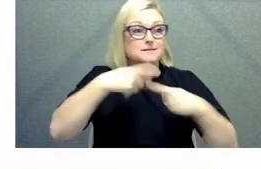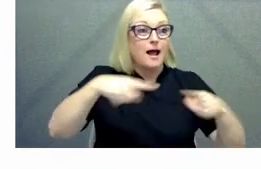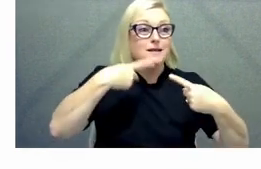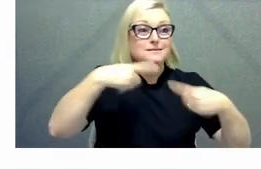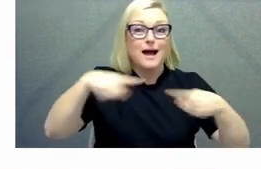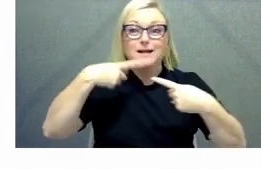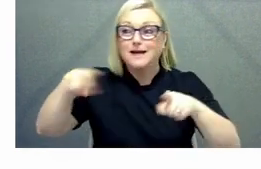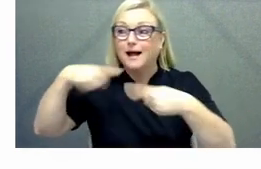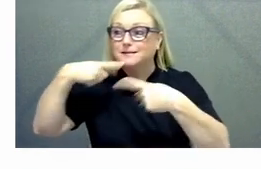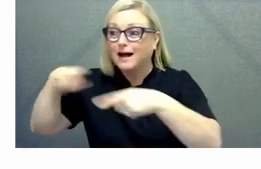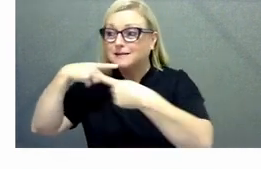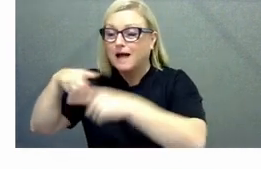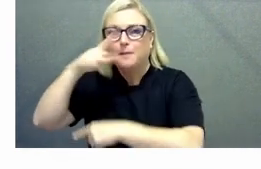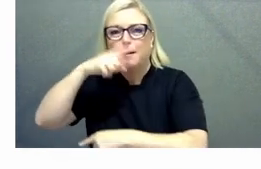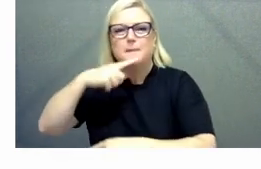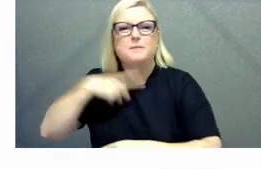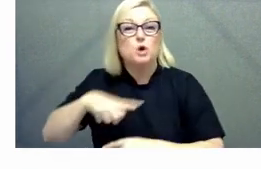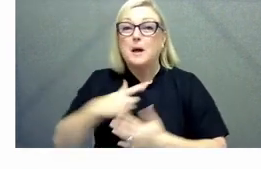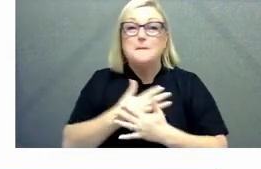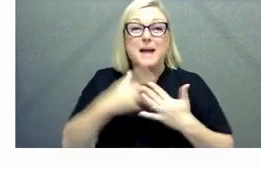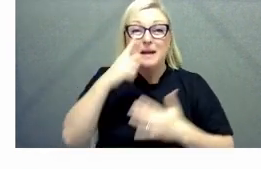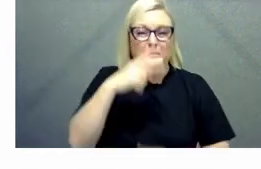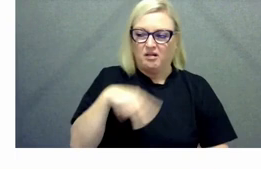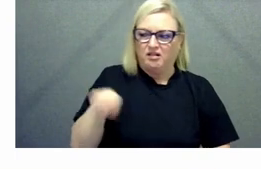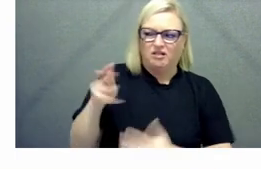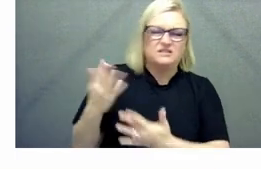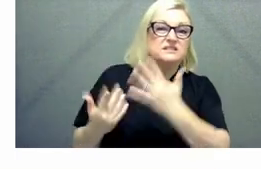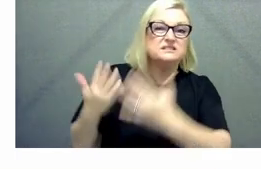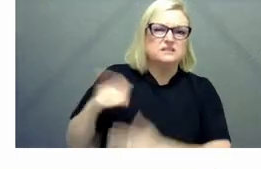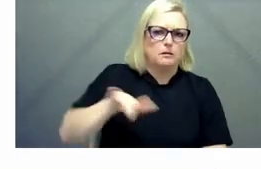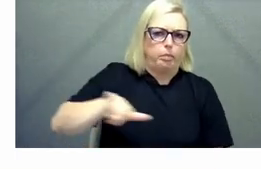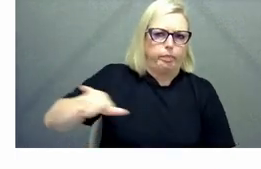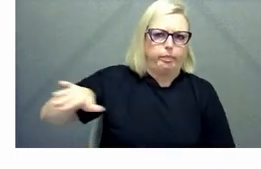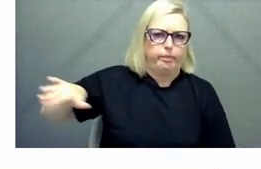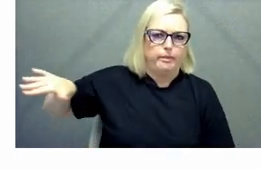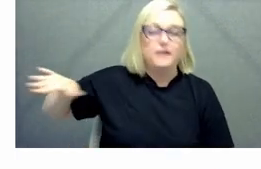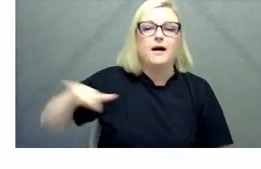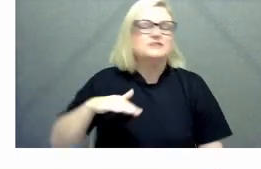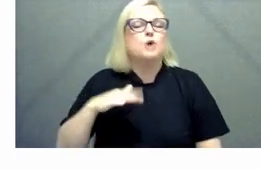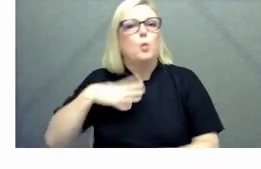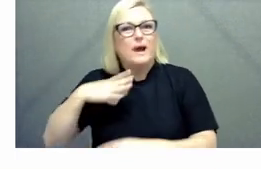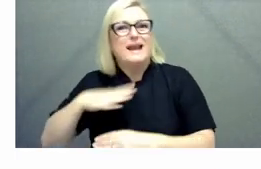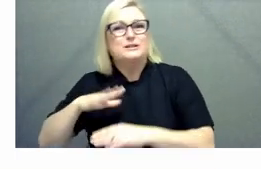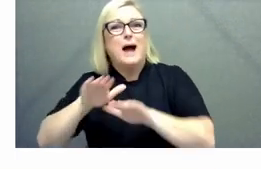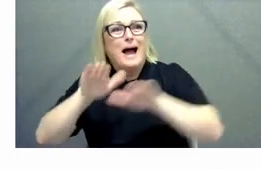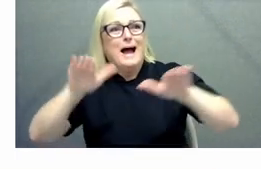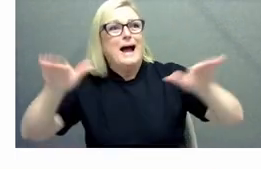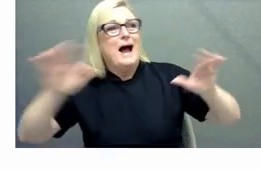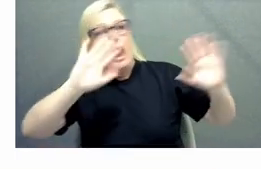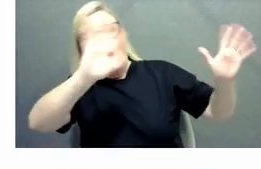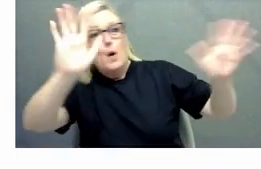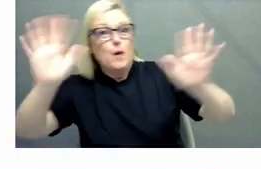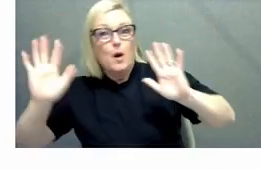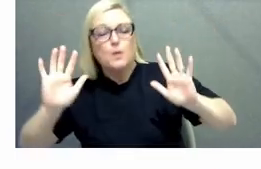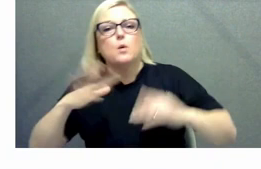not forgotten in investment and discussions and planning and prep so a lot of hard work we that we've been doing still a lot